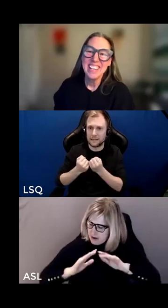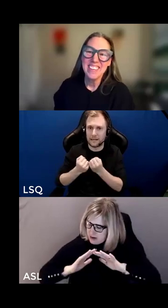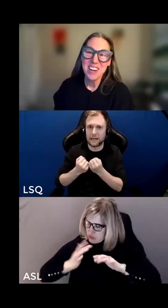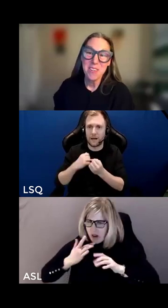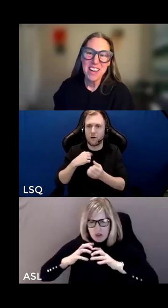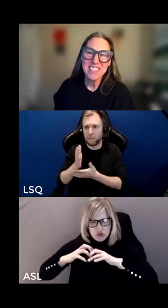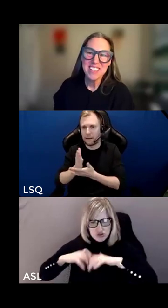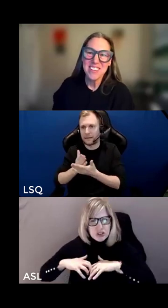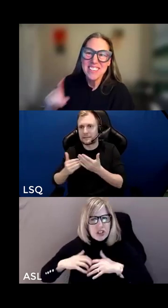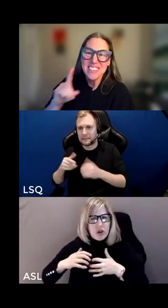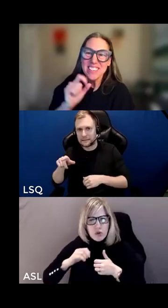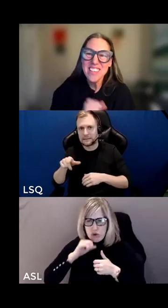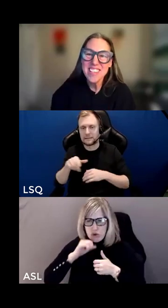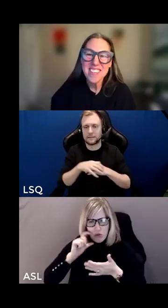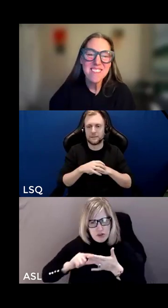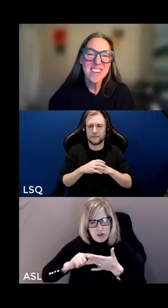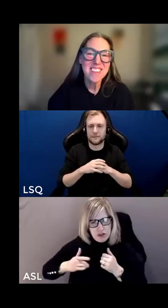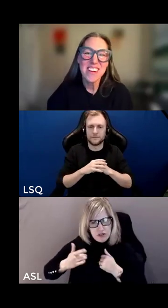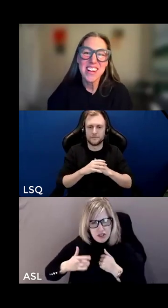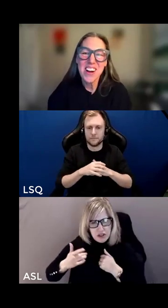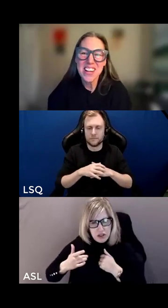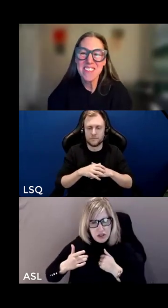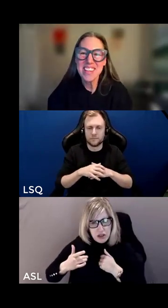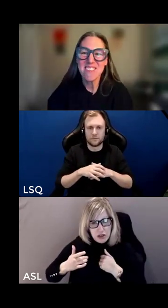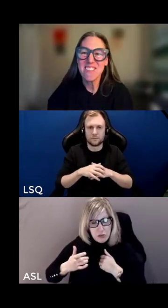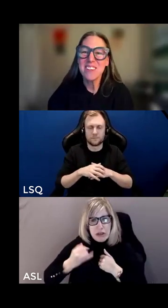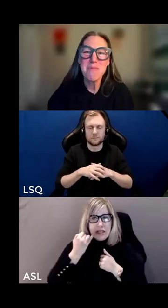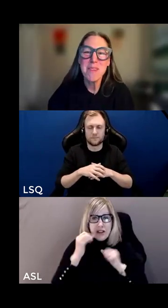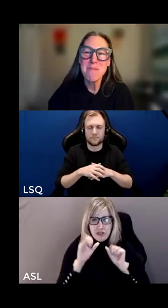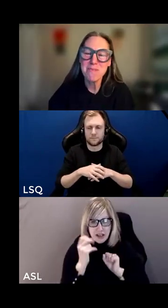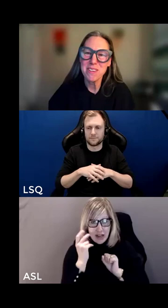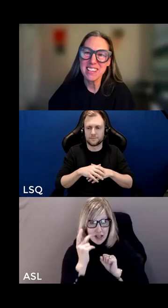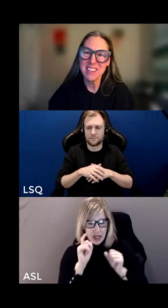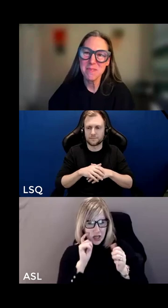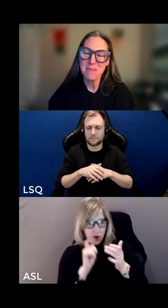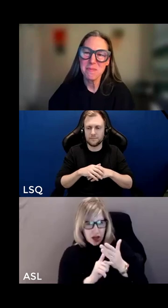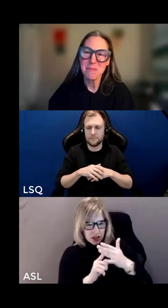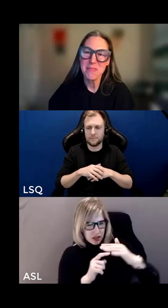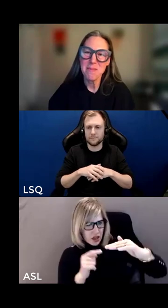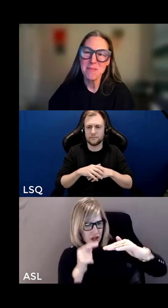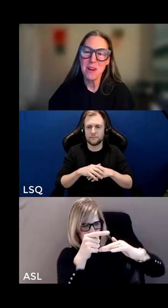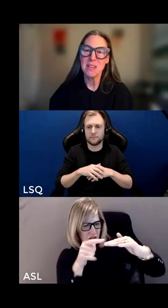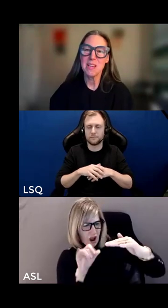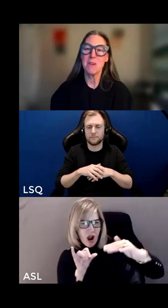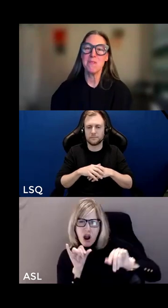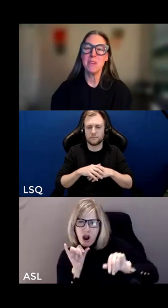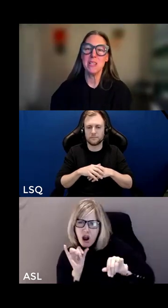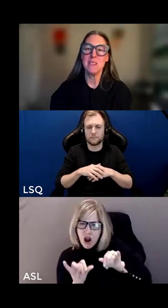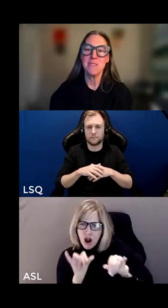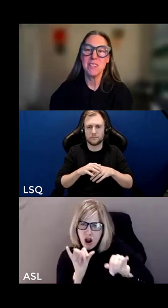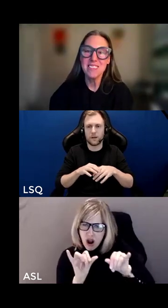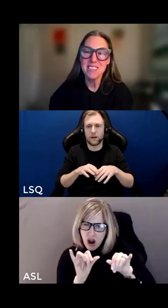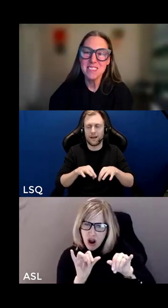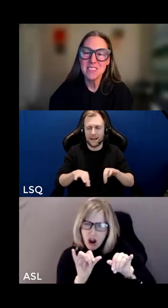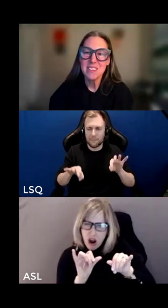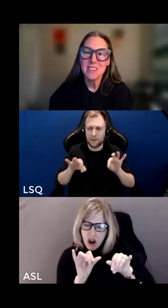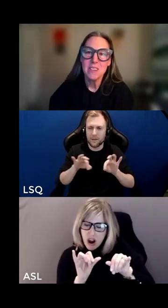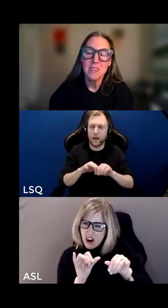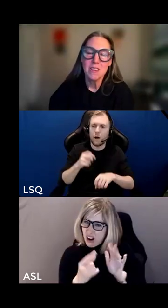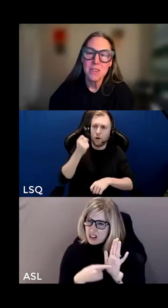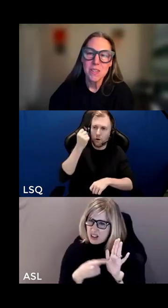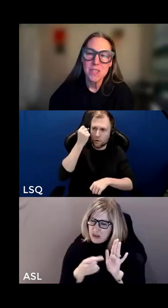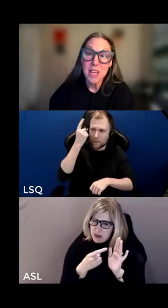and they're effective until we can see what's going on and we can welcome them different i'm talking about feelings of guilt